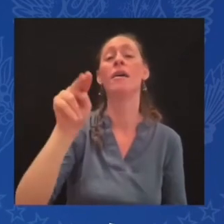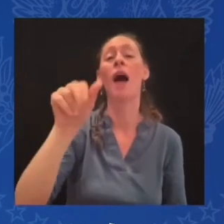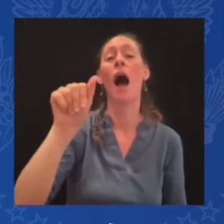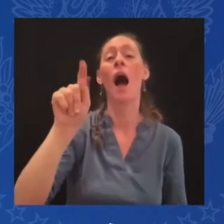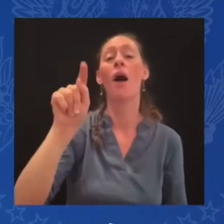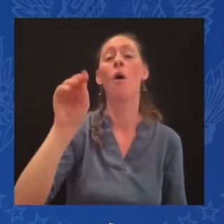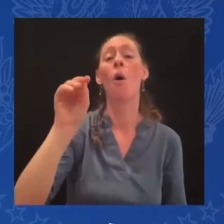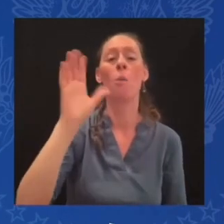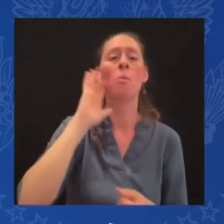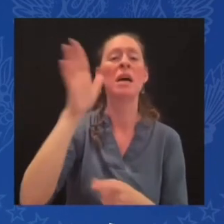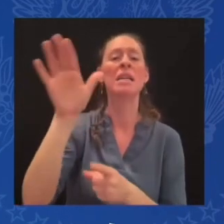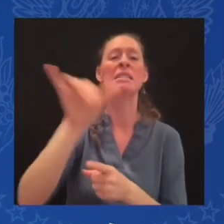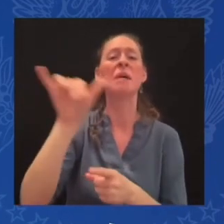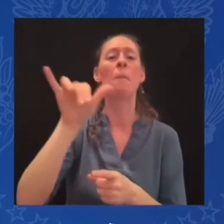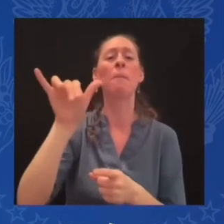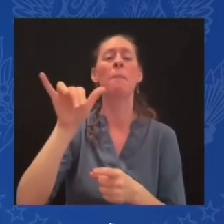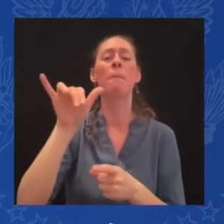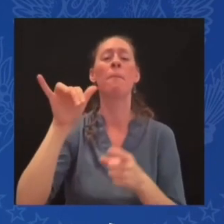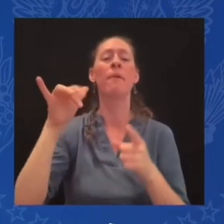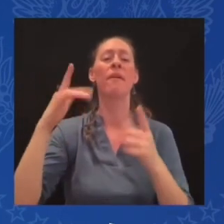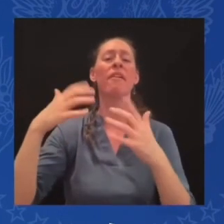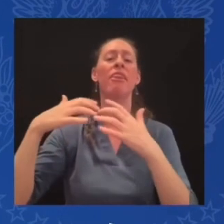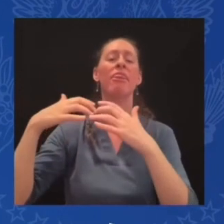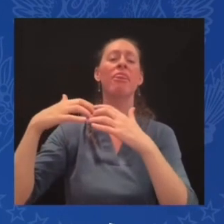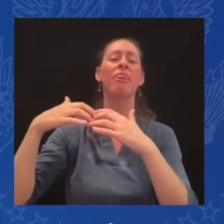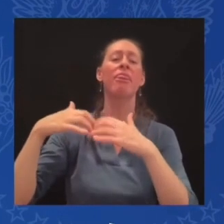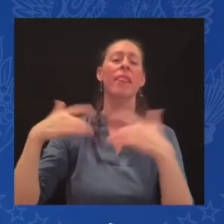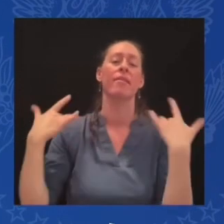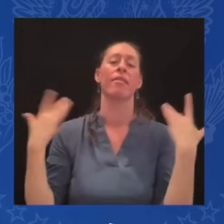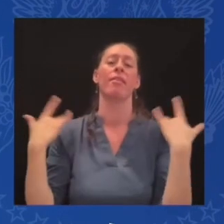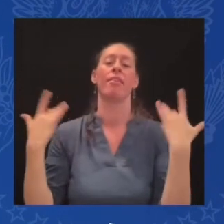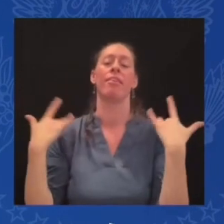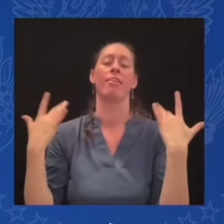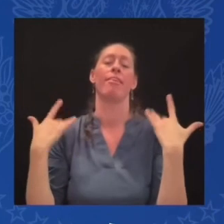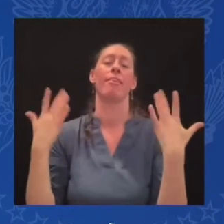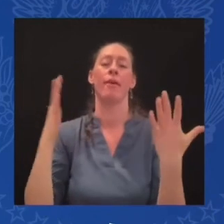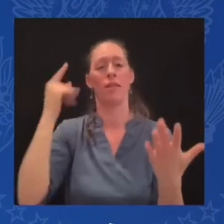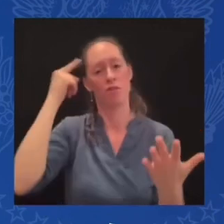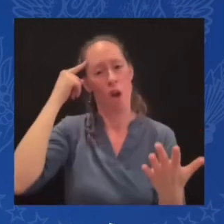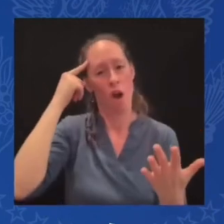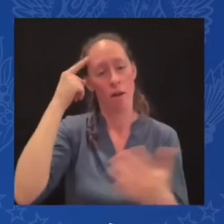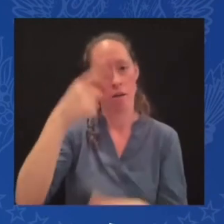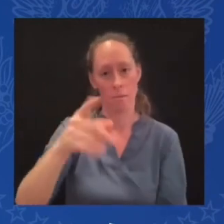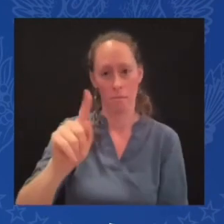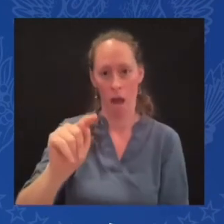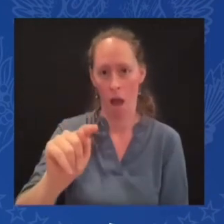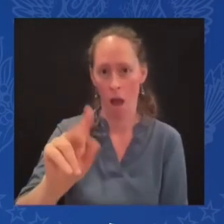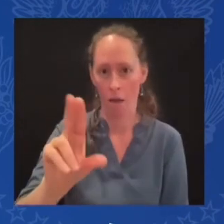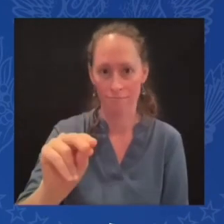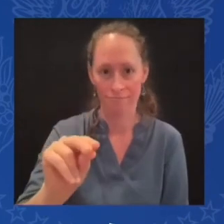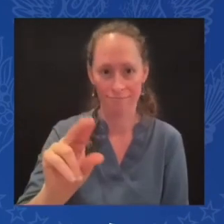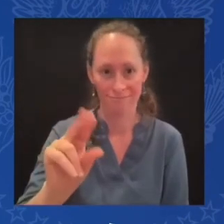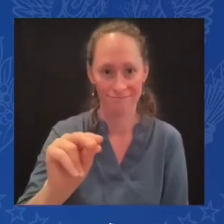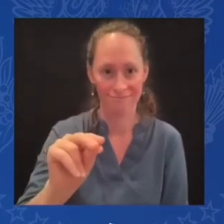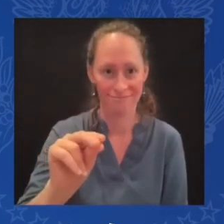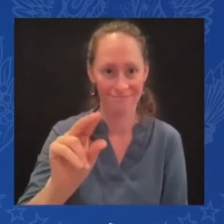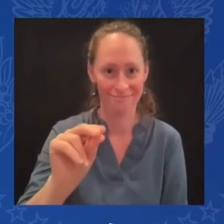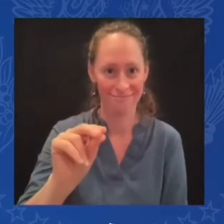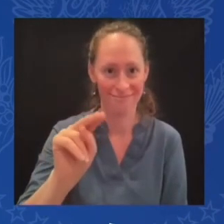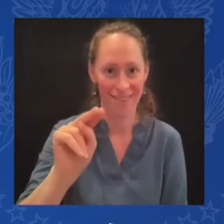I asked, how has Finland's position in the world changed during